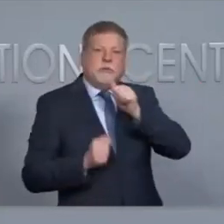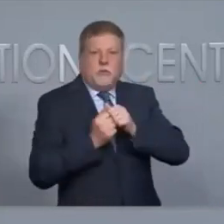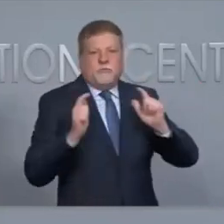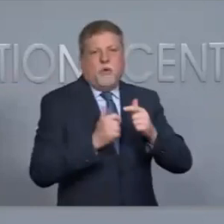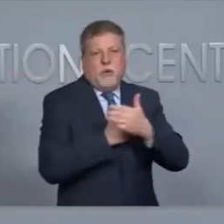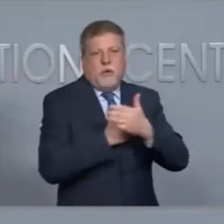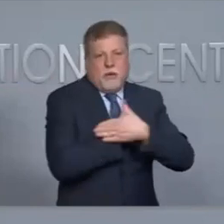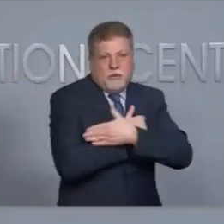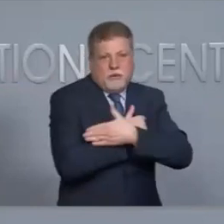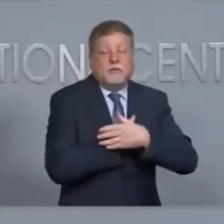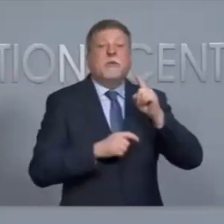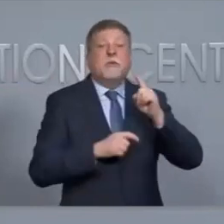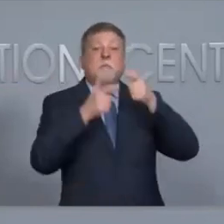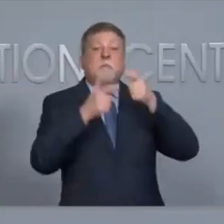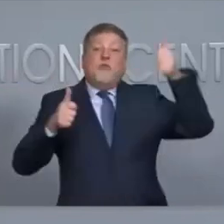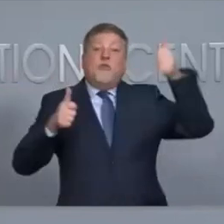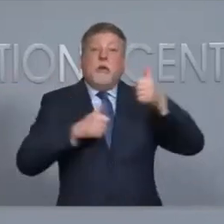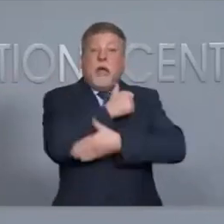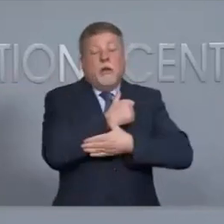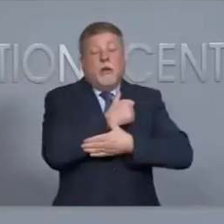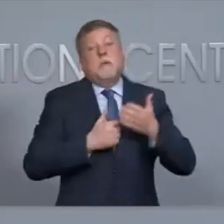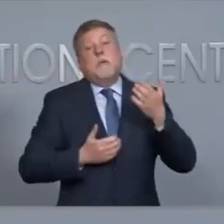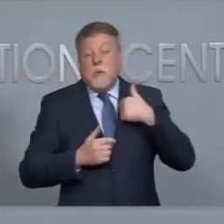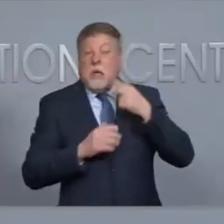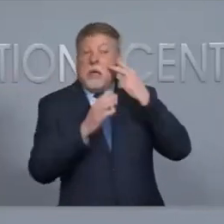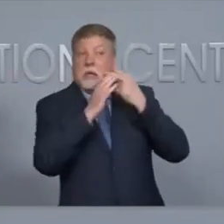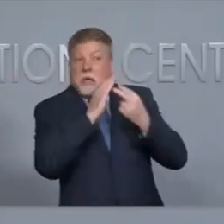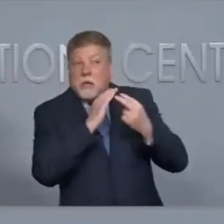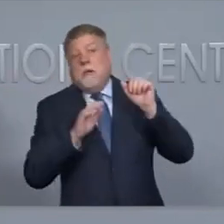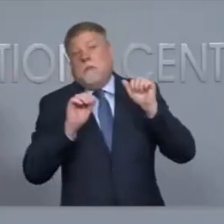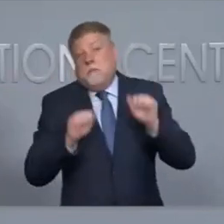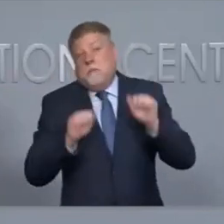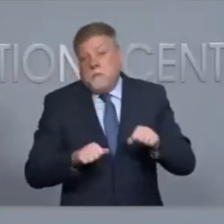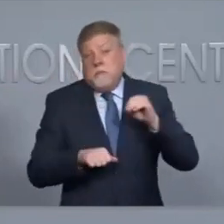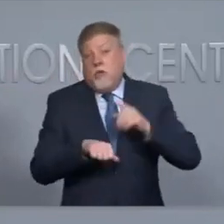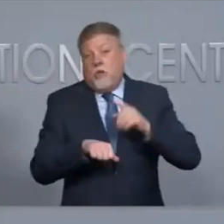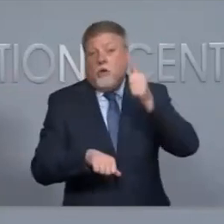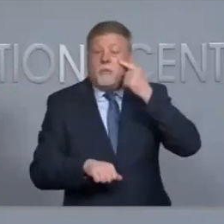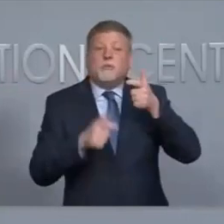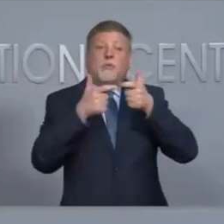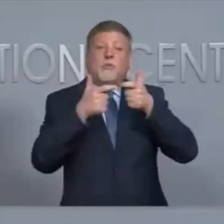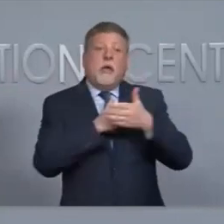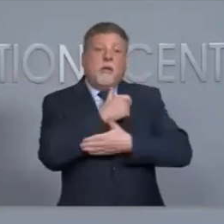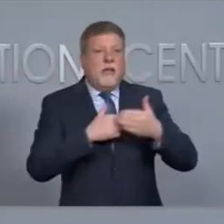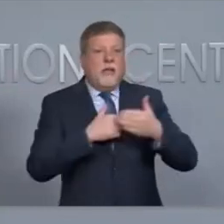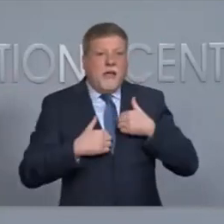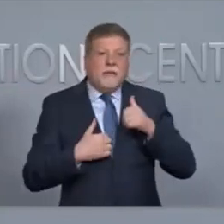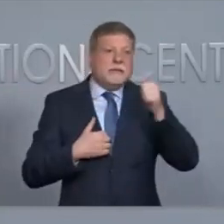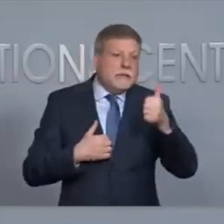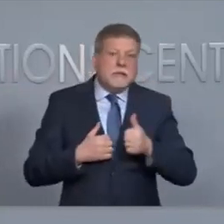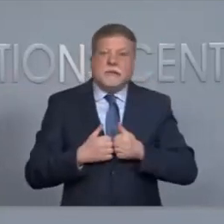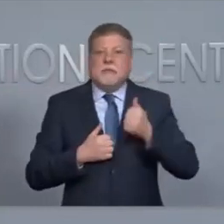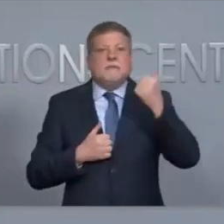larger counties we're anticipating that it may take them a little longer simply because the large counties have 10 15